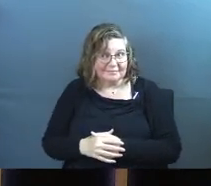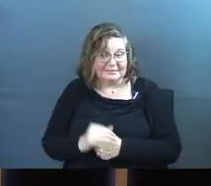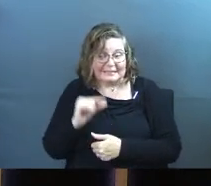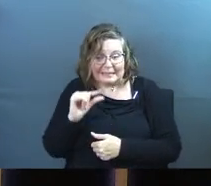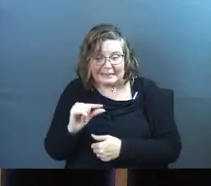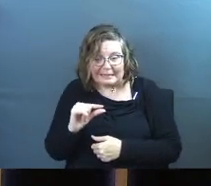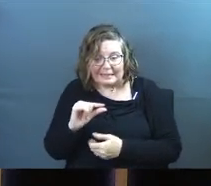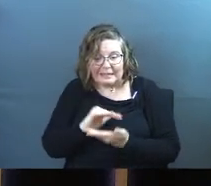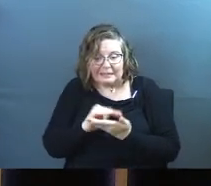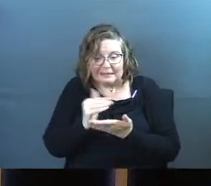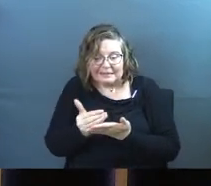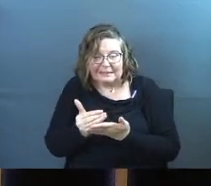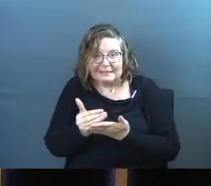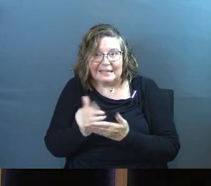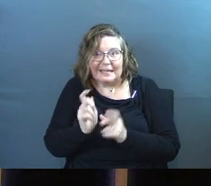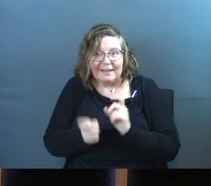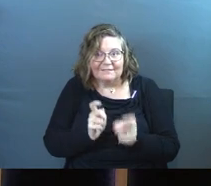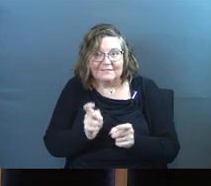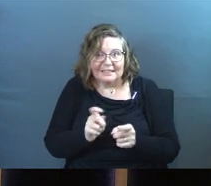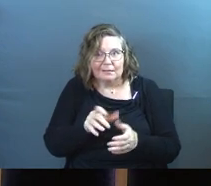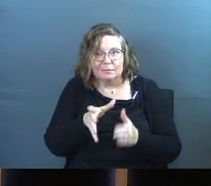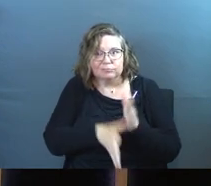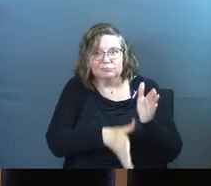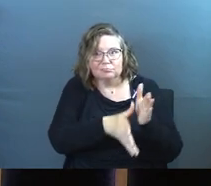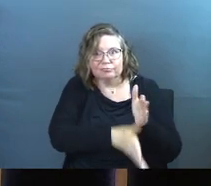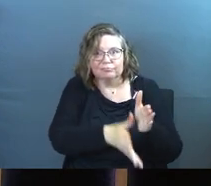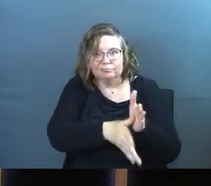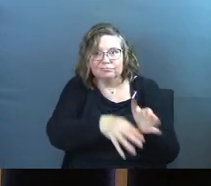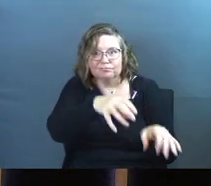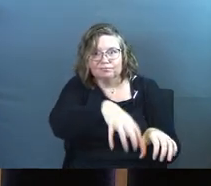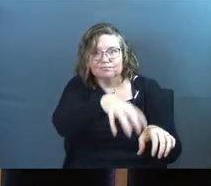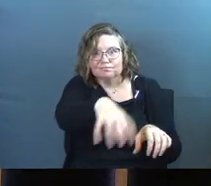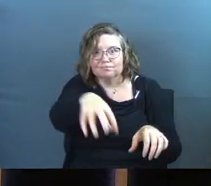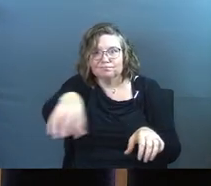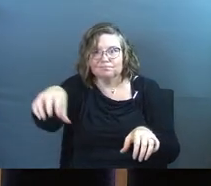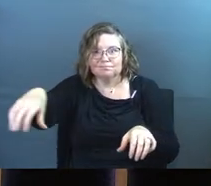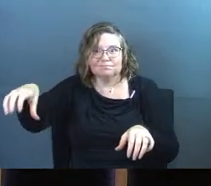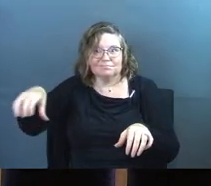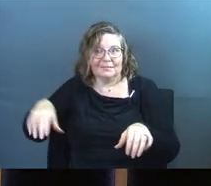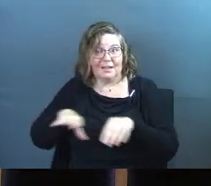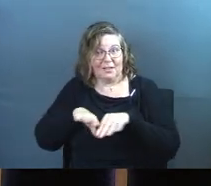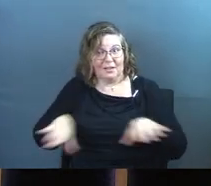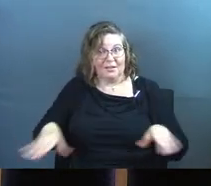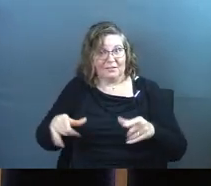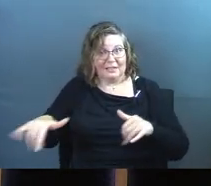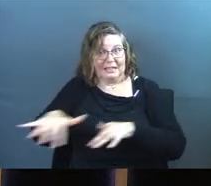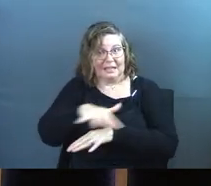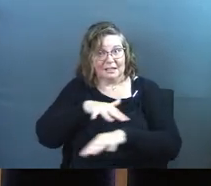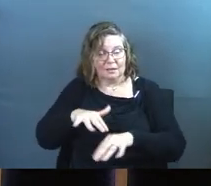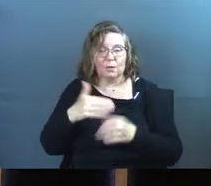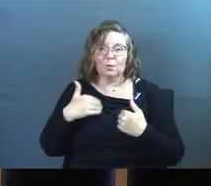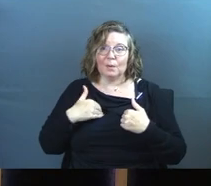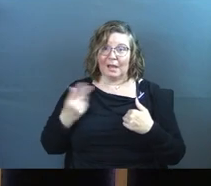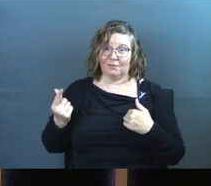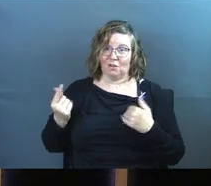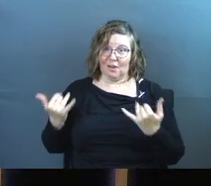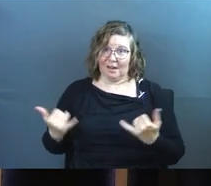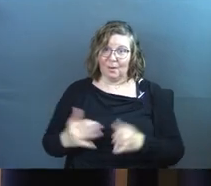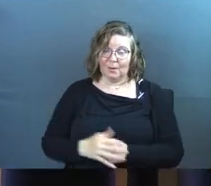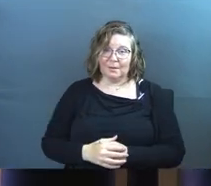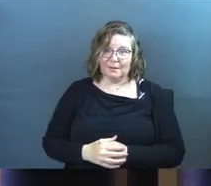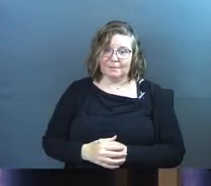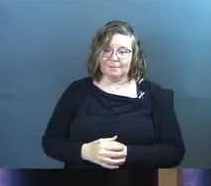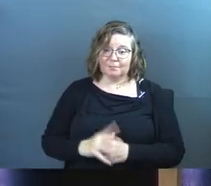Little organic gifts, if you will, all around the field. We have a dog now.